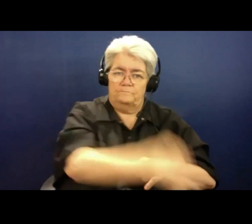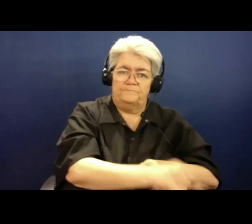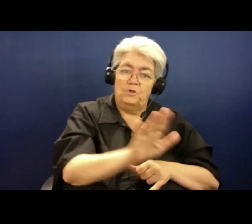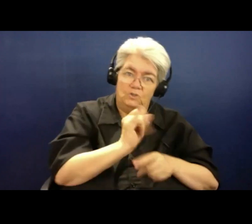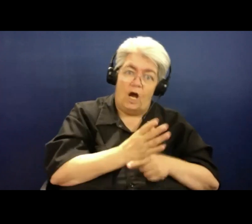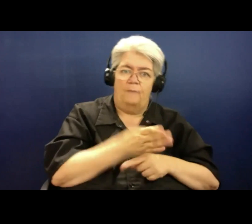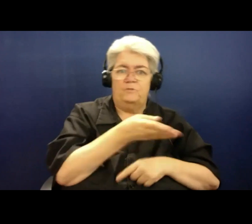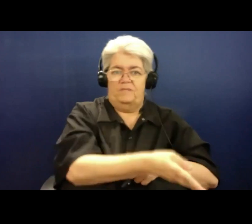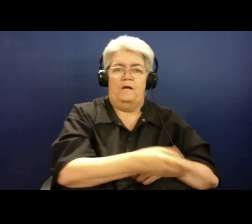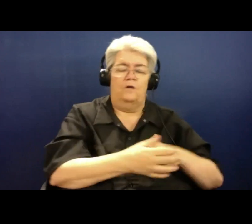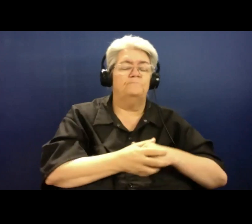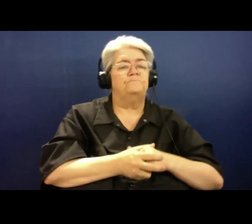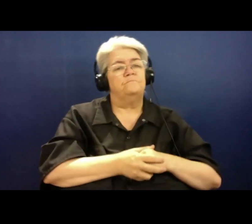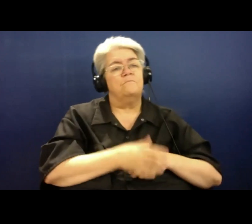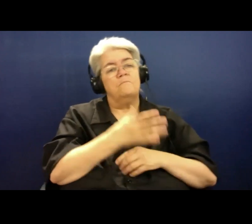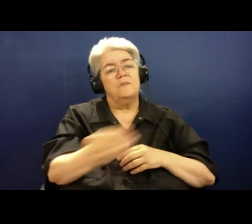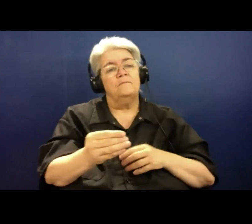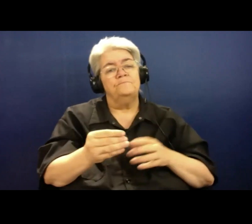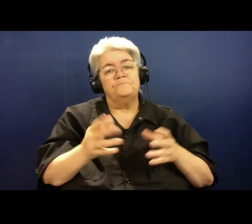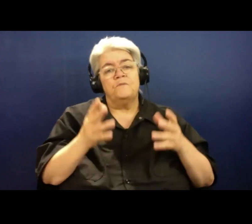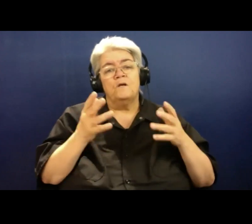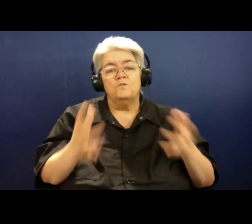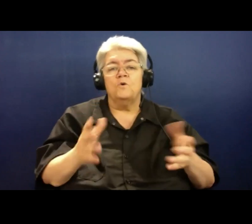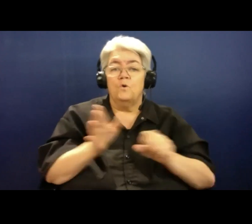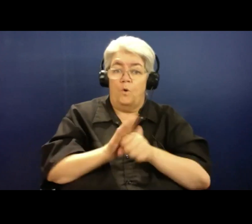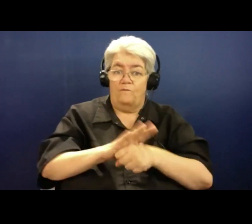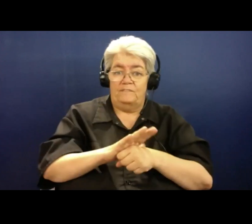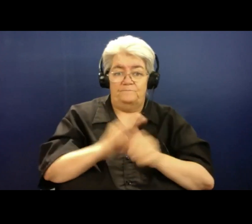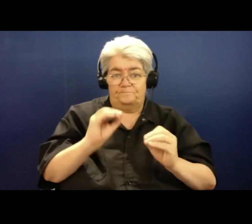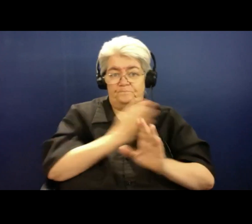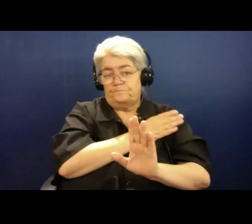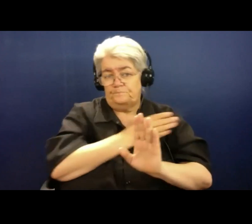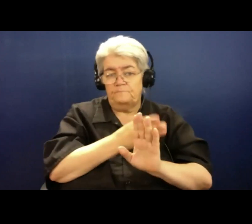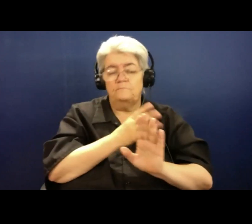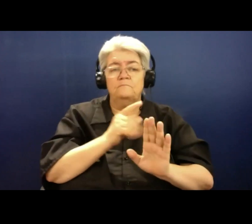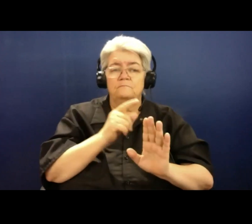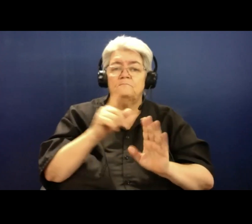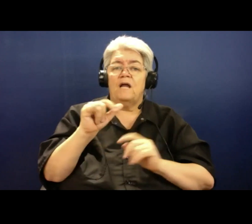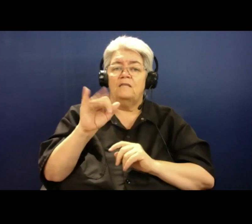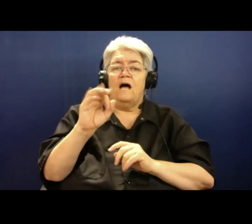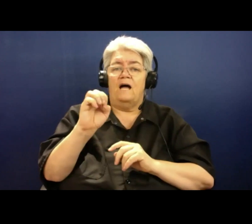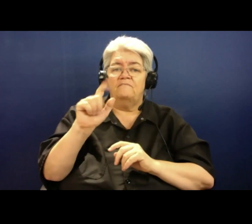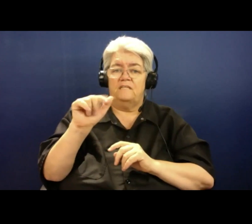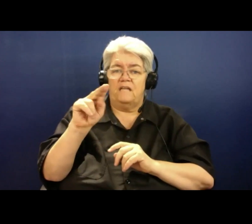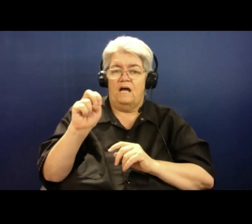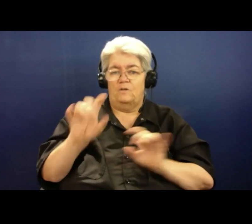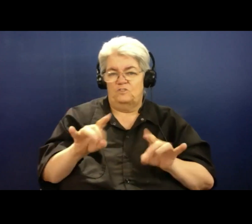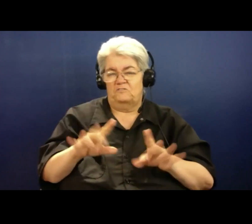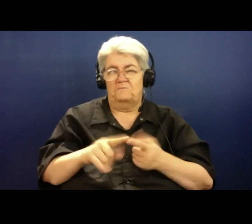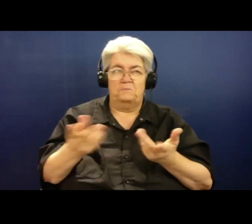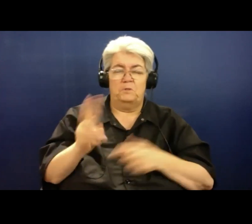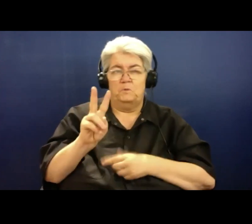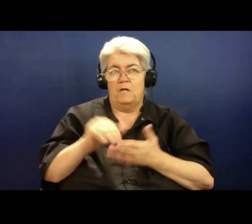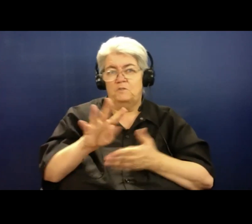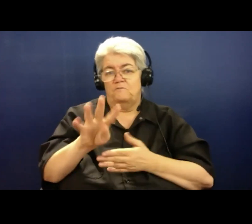So before COVID, Lifeline Australia received, on average, 2,400